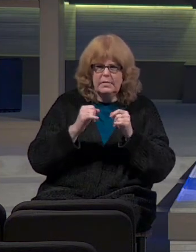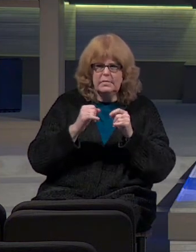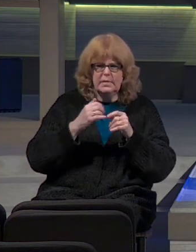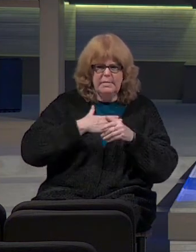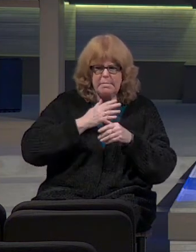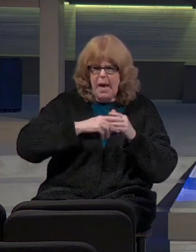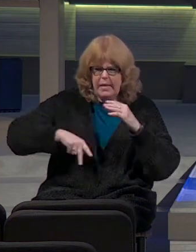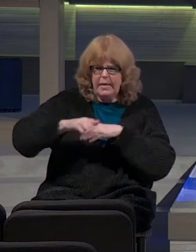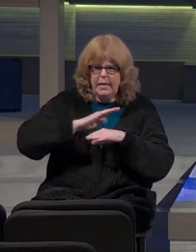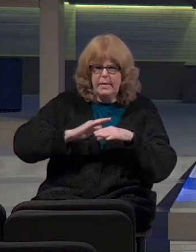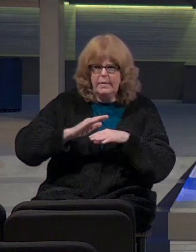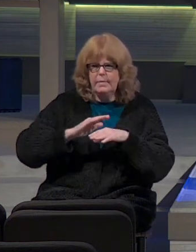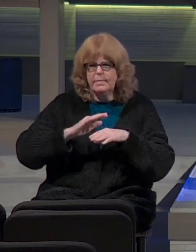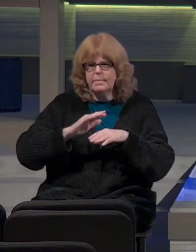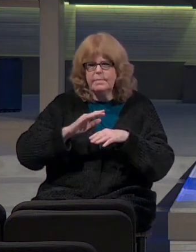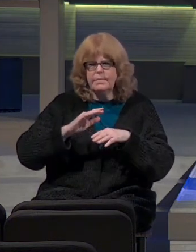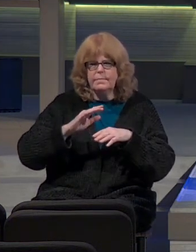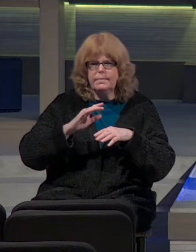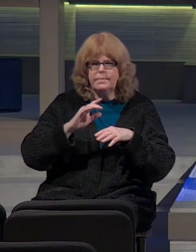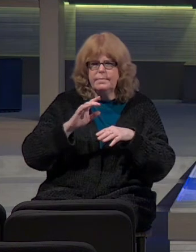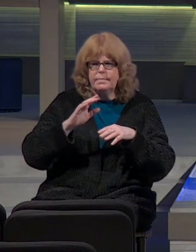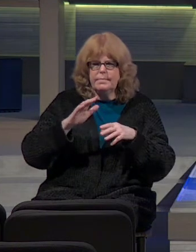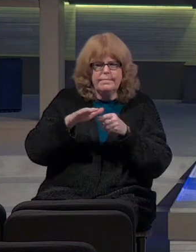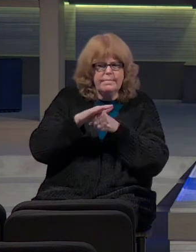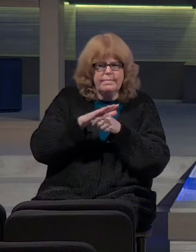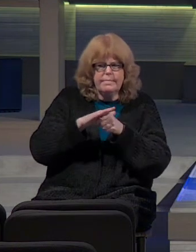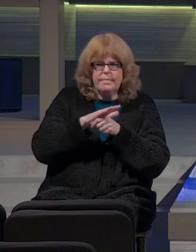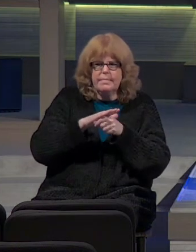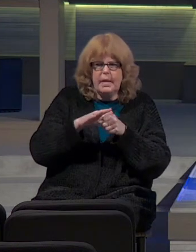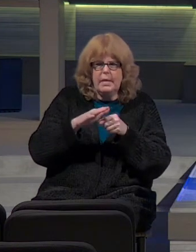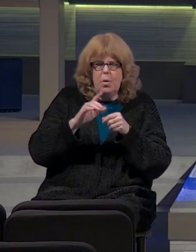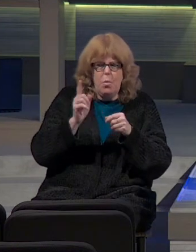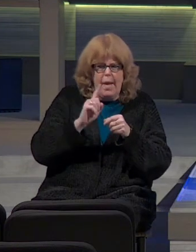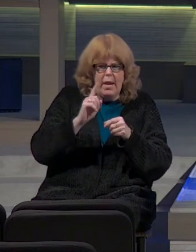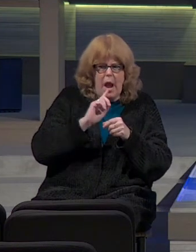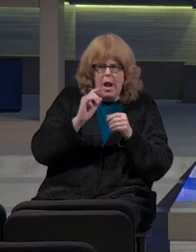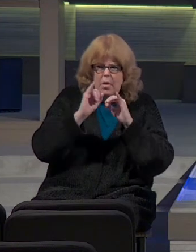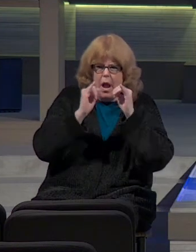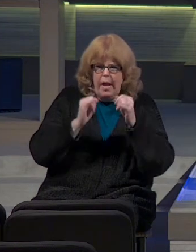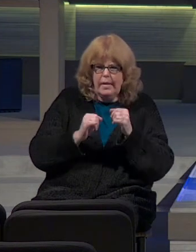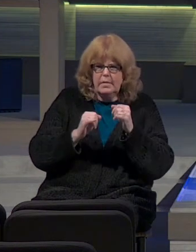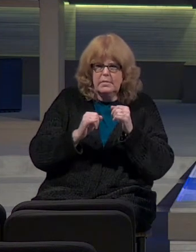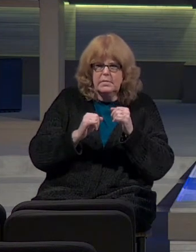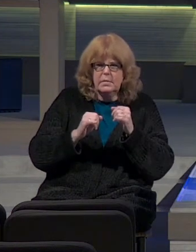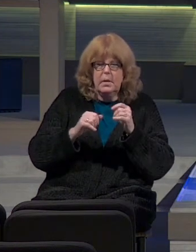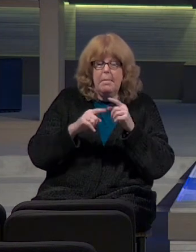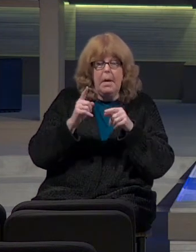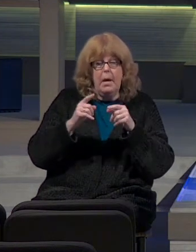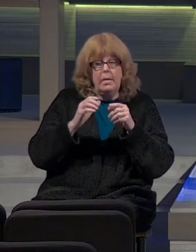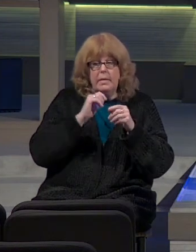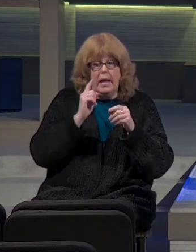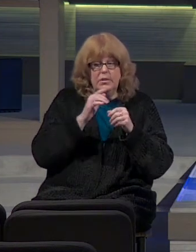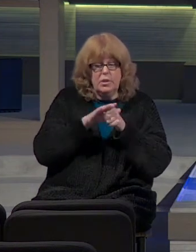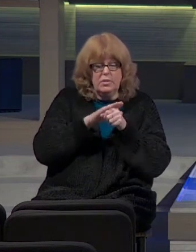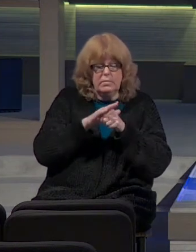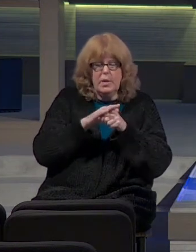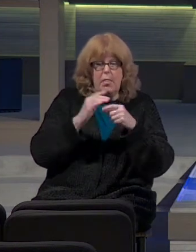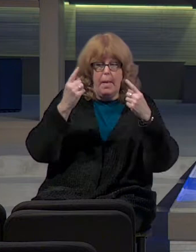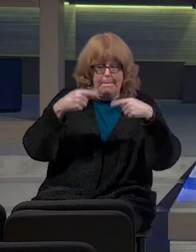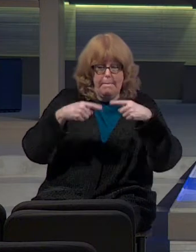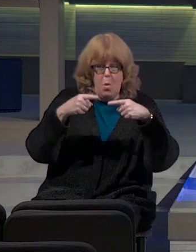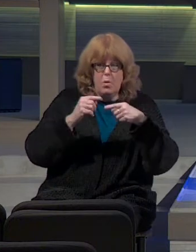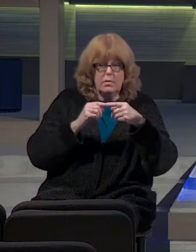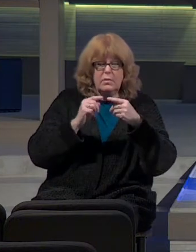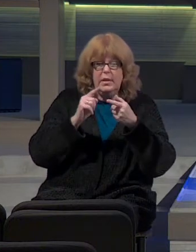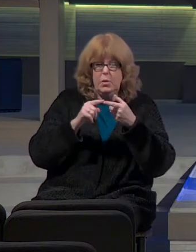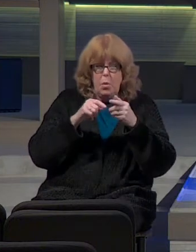kingdom, from his immediate, you know, area that he's in control of, but he goes even beyond the borders of his kingdom into